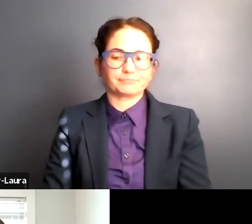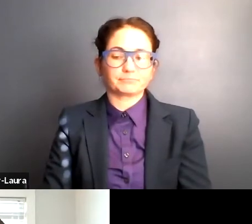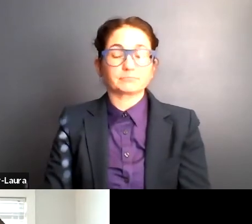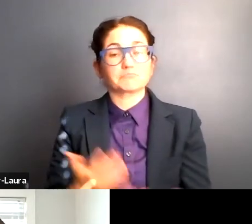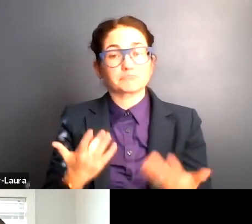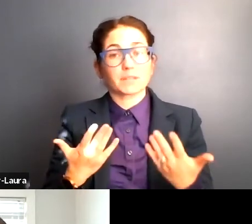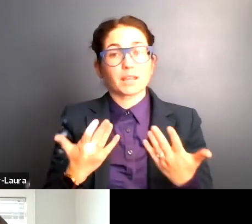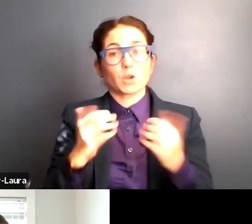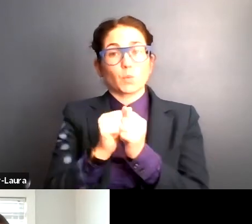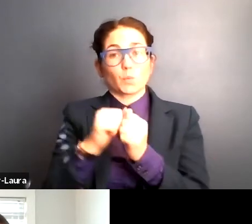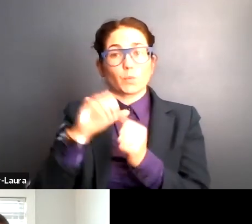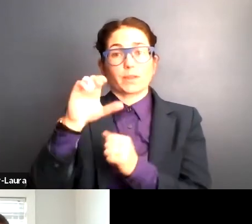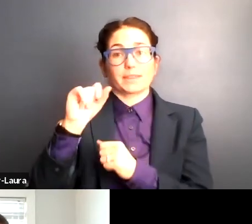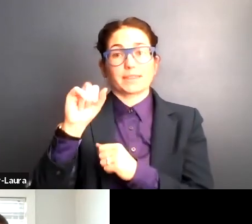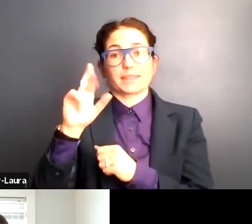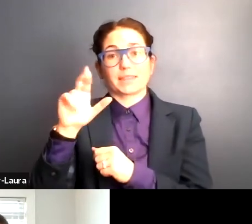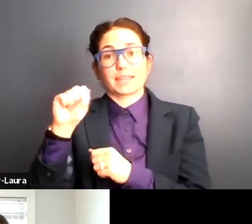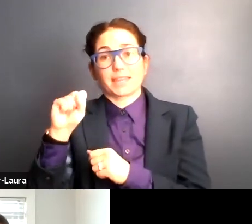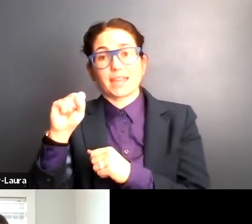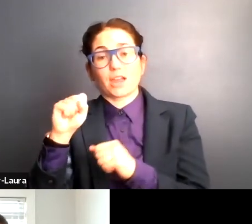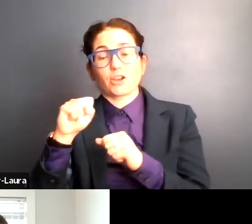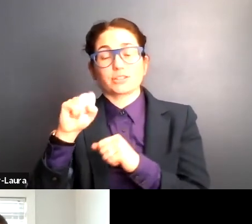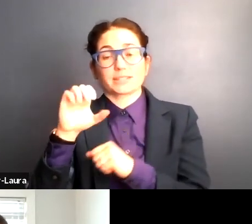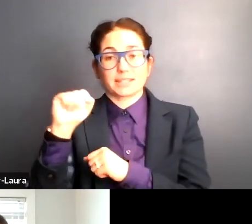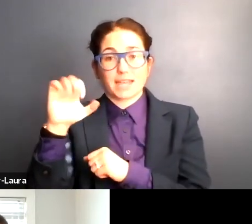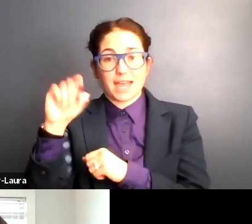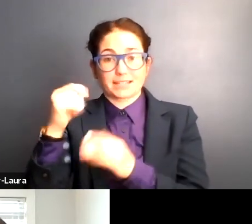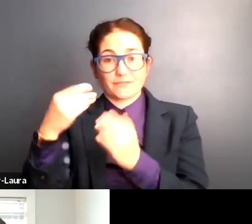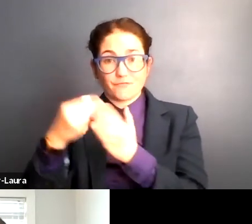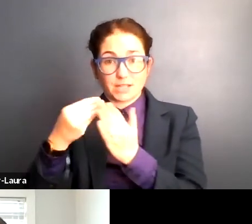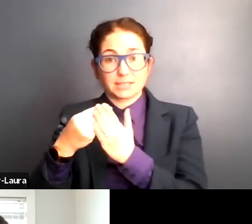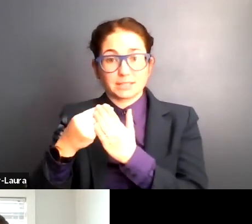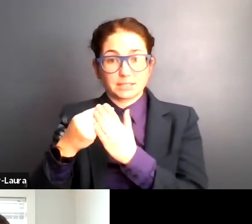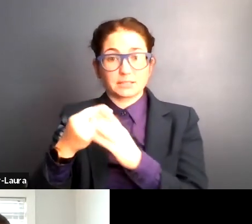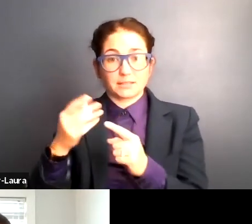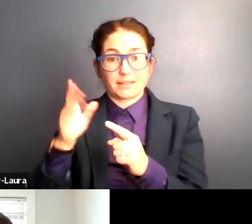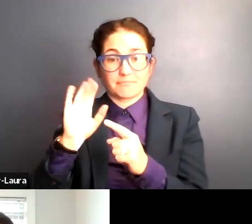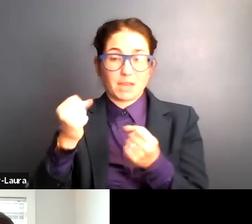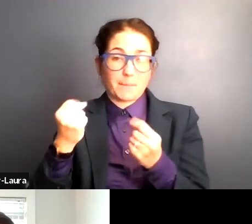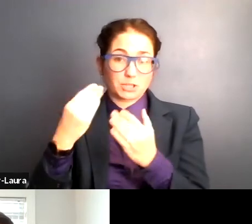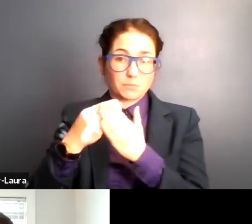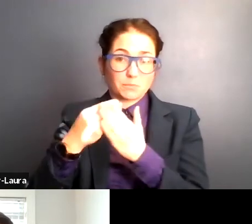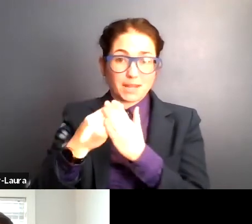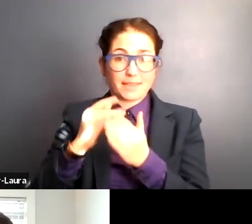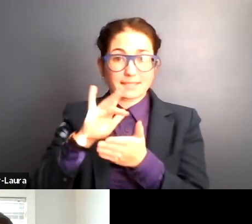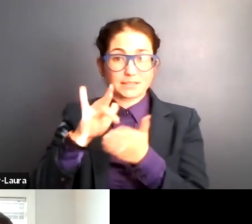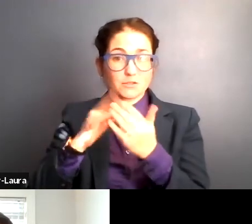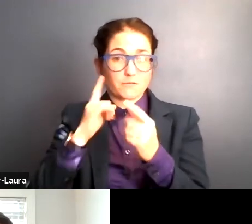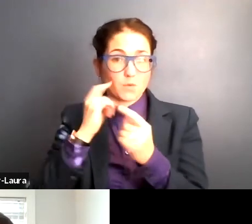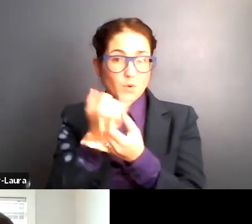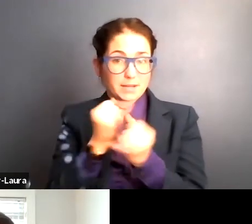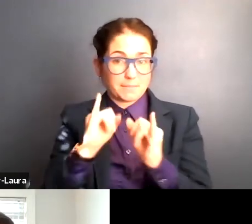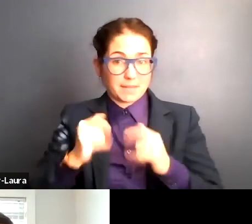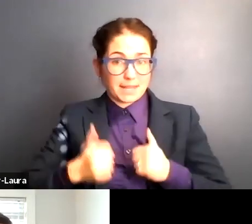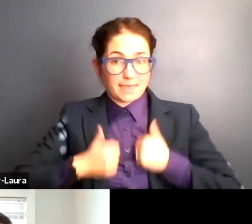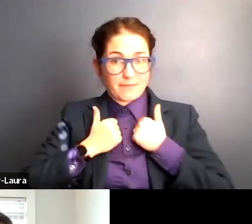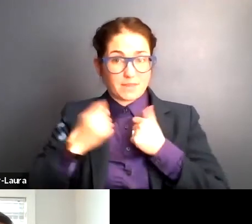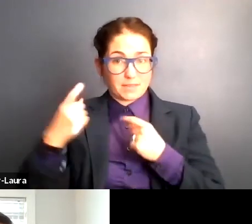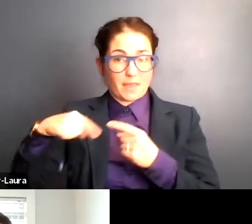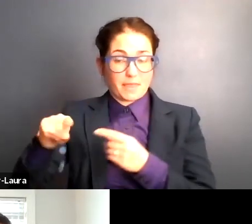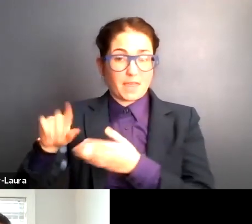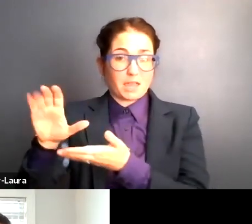because of the CARES Act funding that Larry had alluded to and the amount of money that Centers for Independent Living, um, received